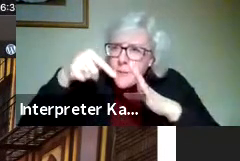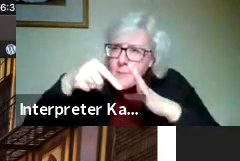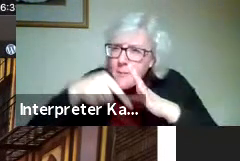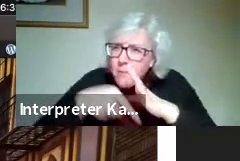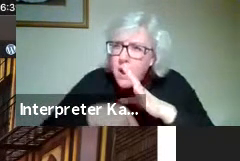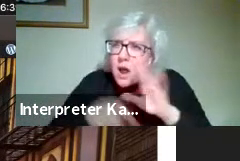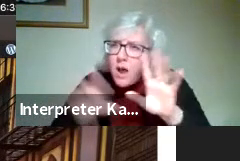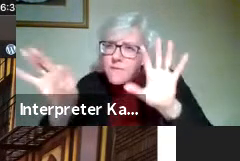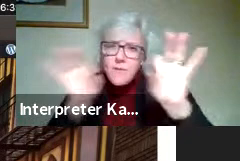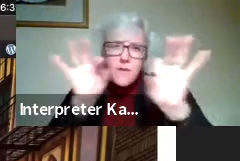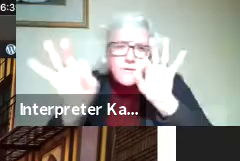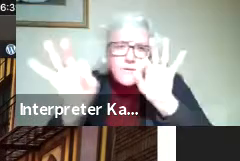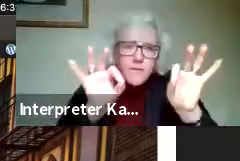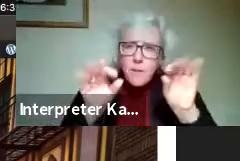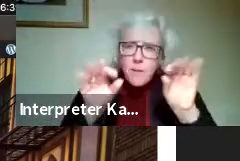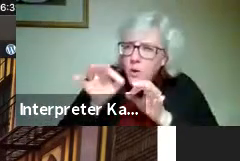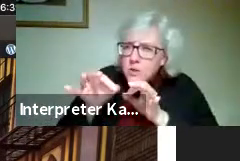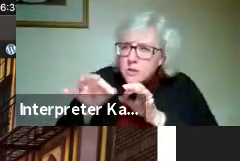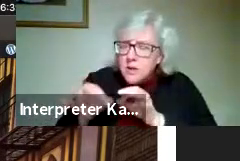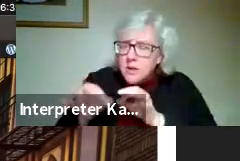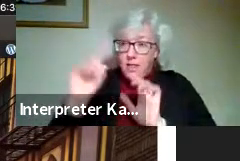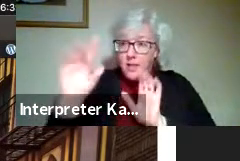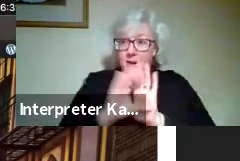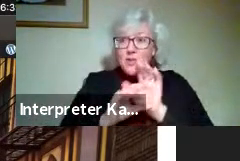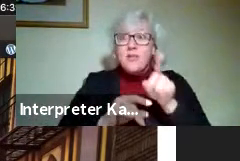and discover more things in this image.